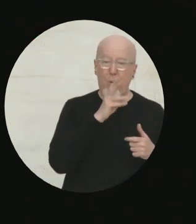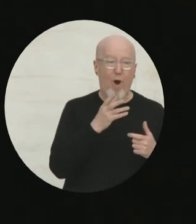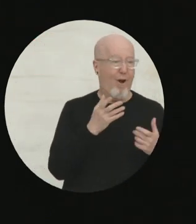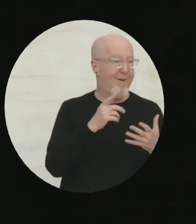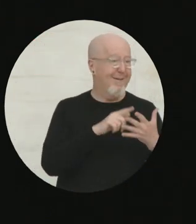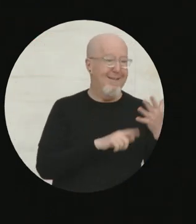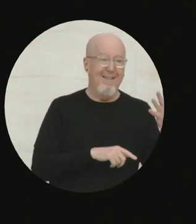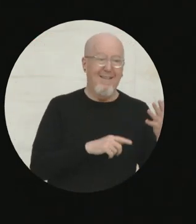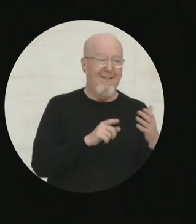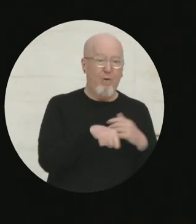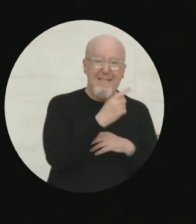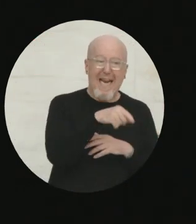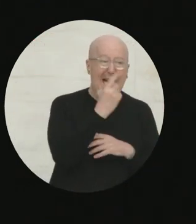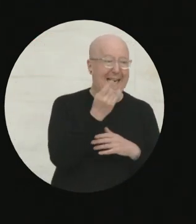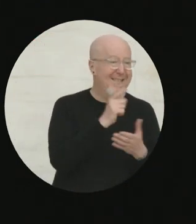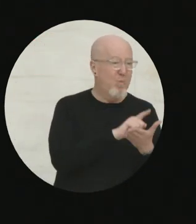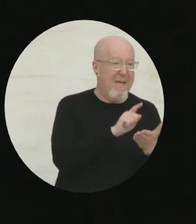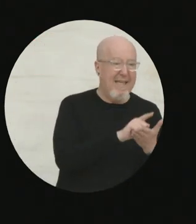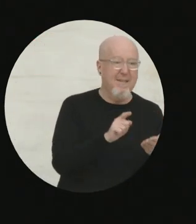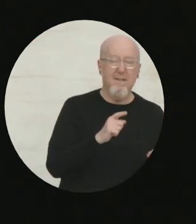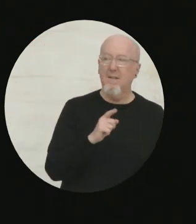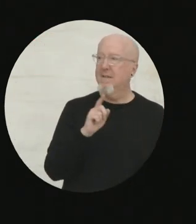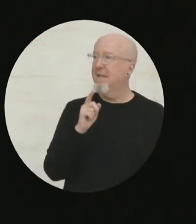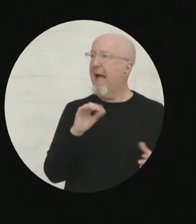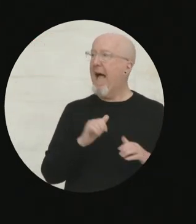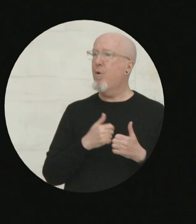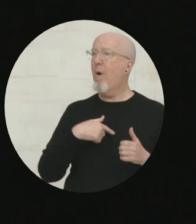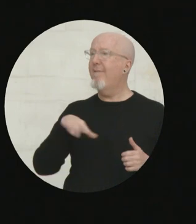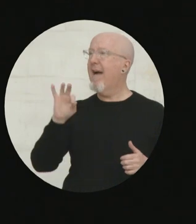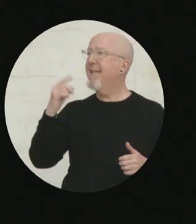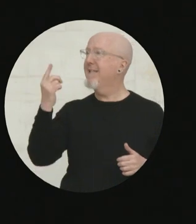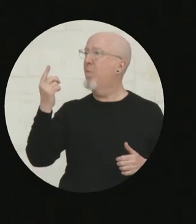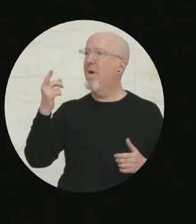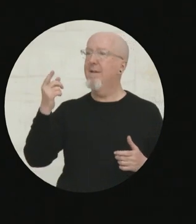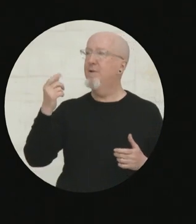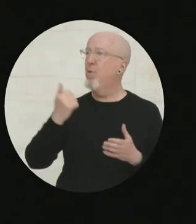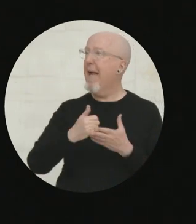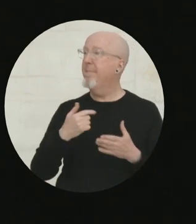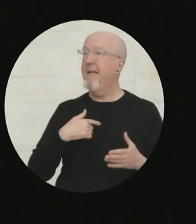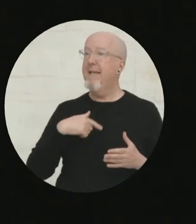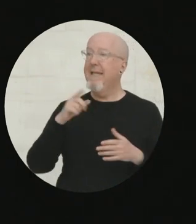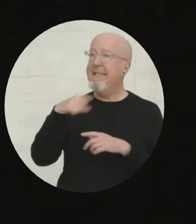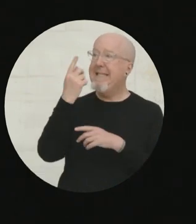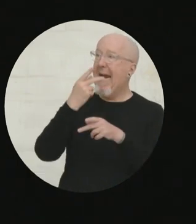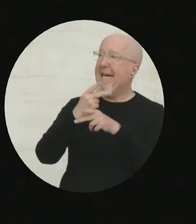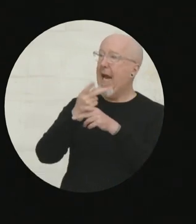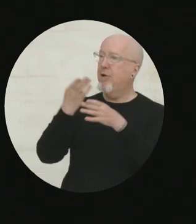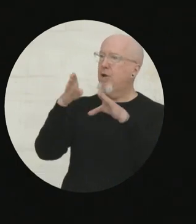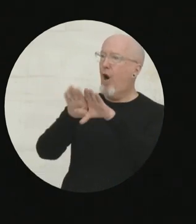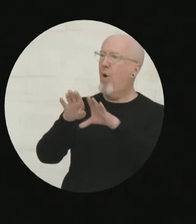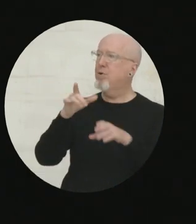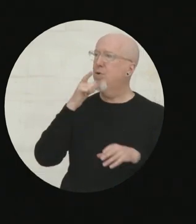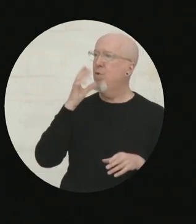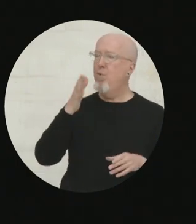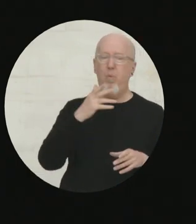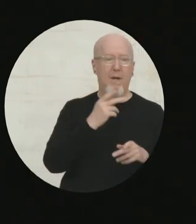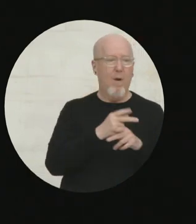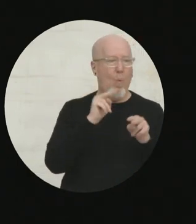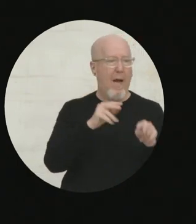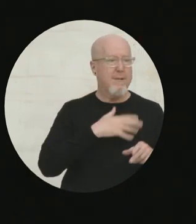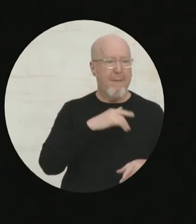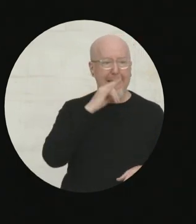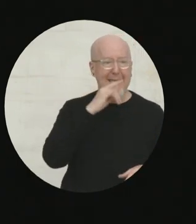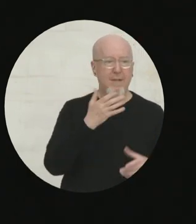we find someone to help us if we don't know anyone nearby? If the daycare is closed, who will be watching my kids? If there's no